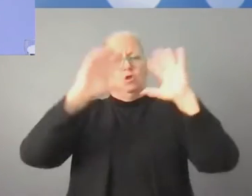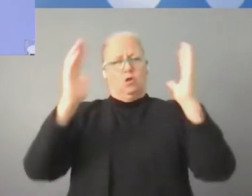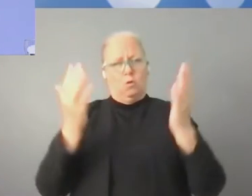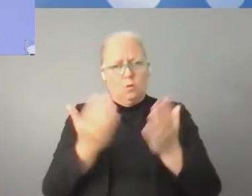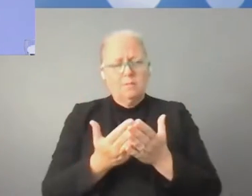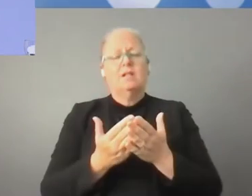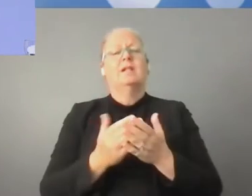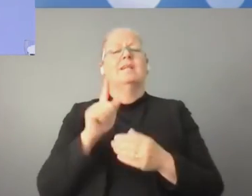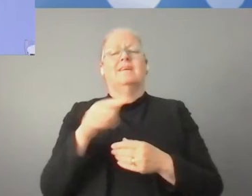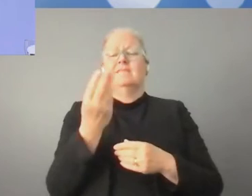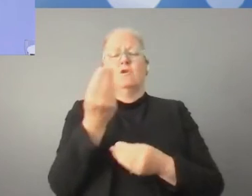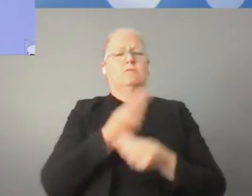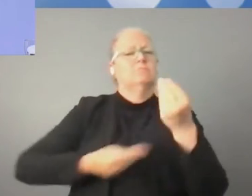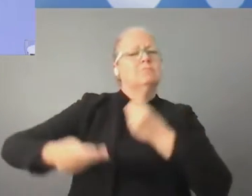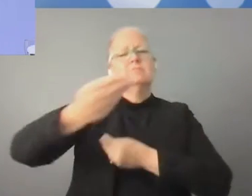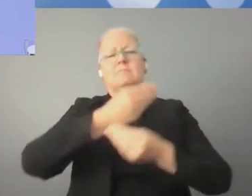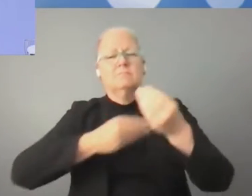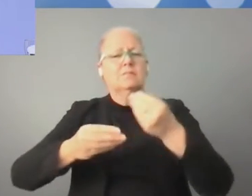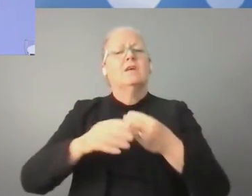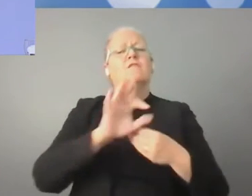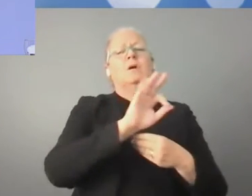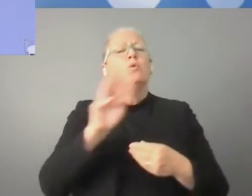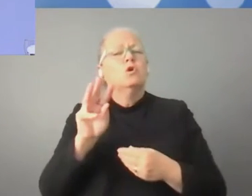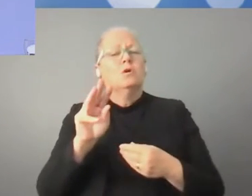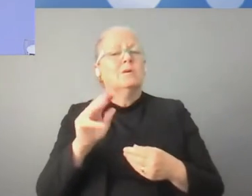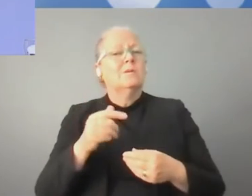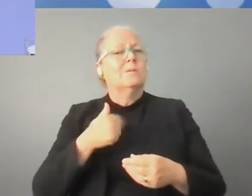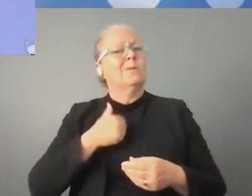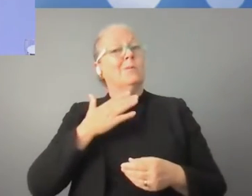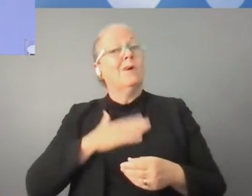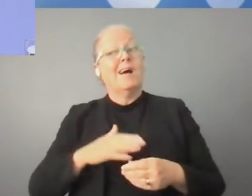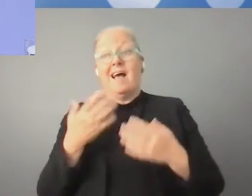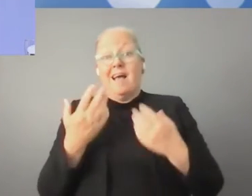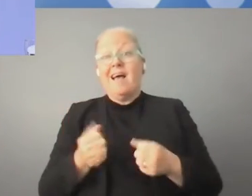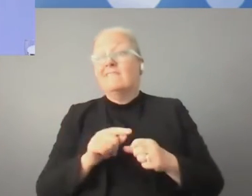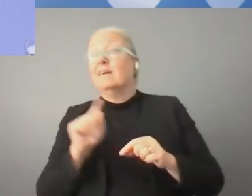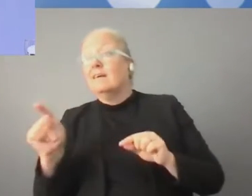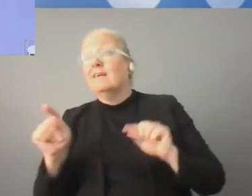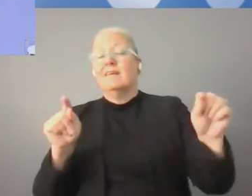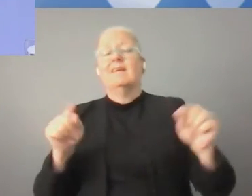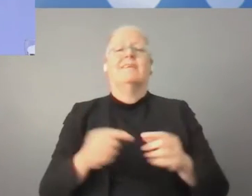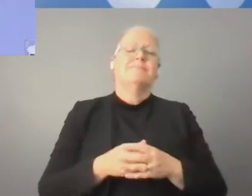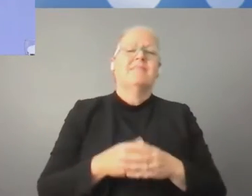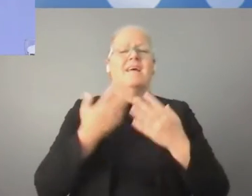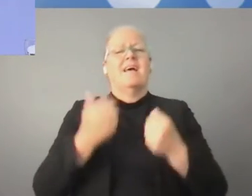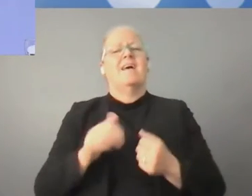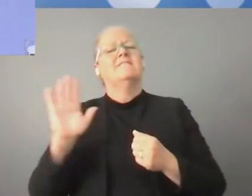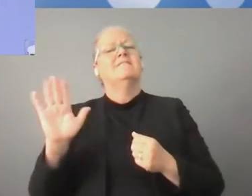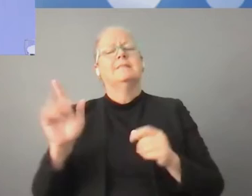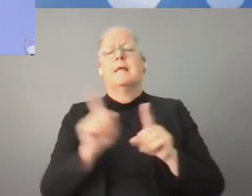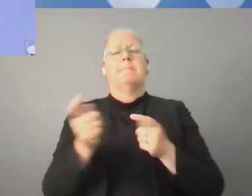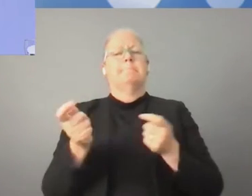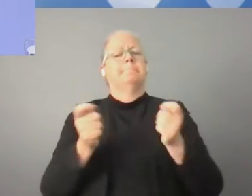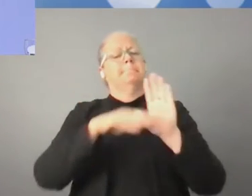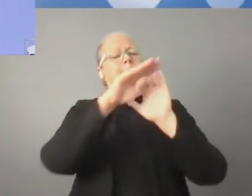you know, already starting in several places, a regulatory framework you asked about. Many, many, rules